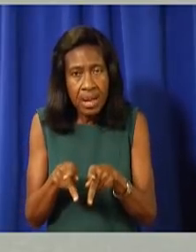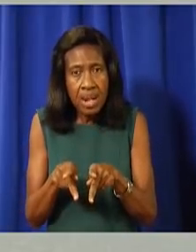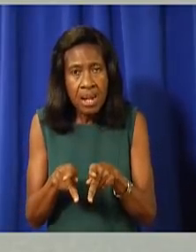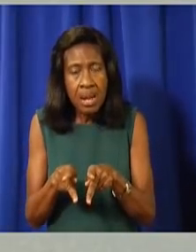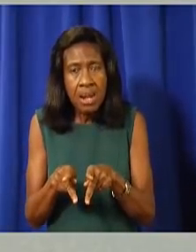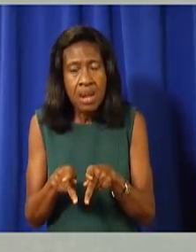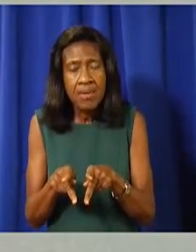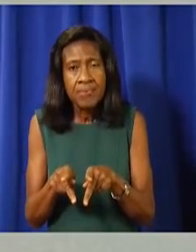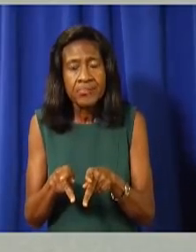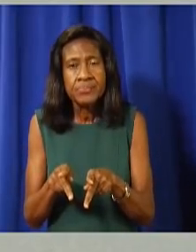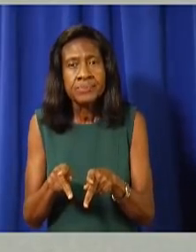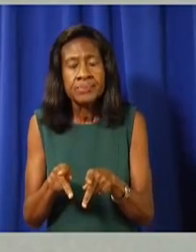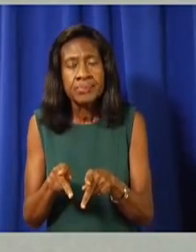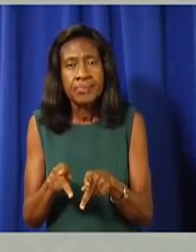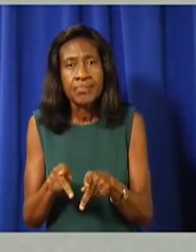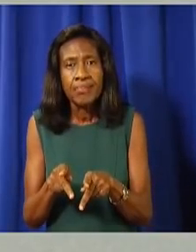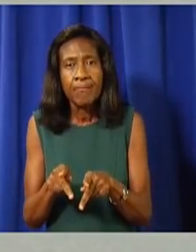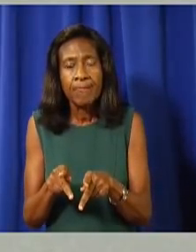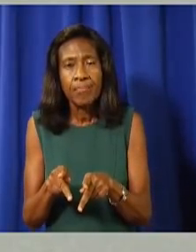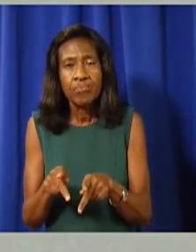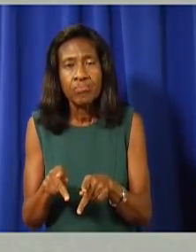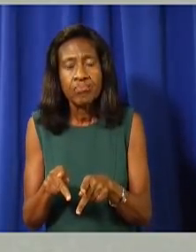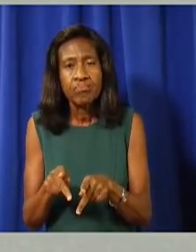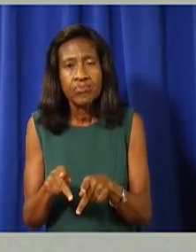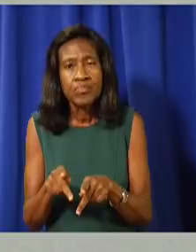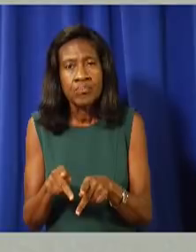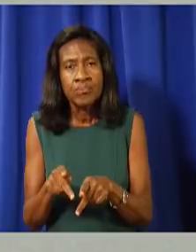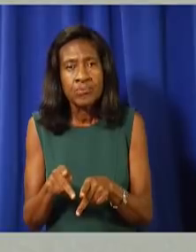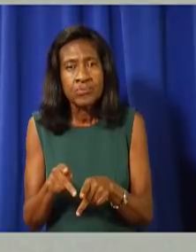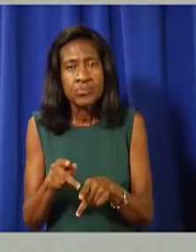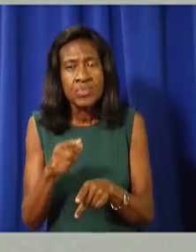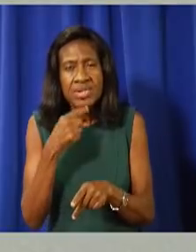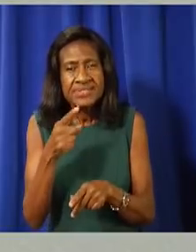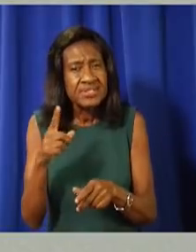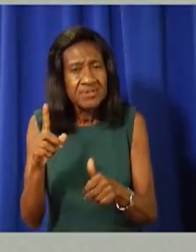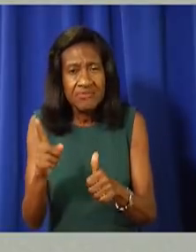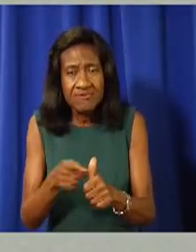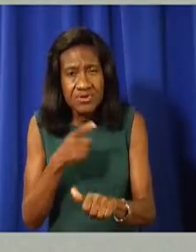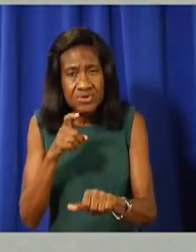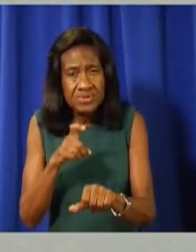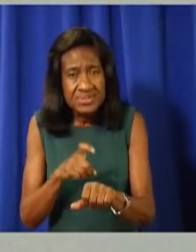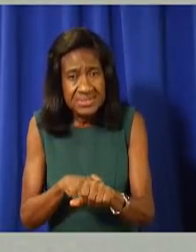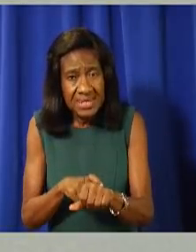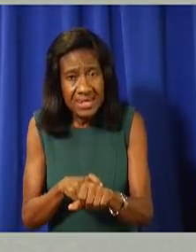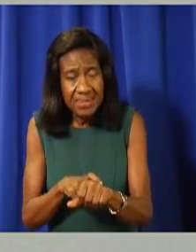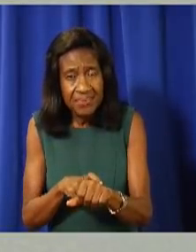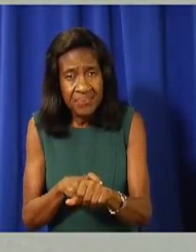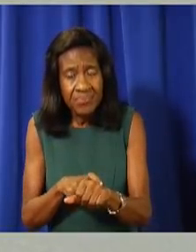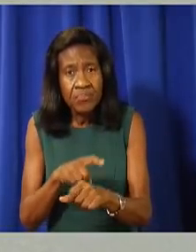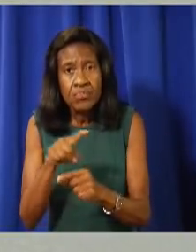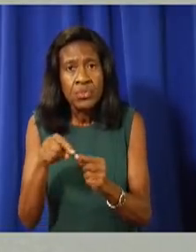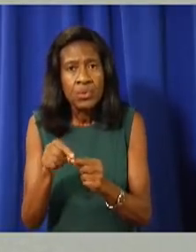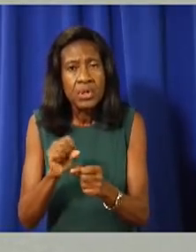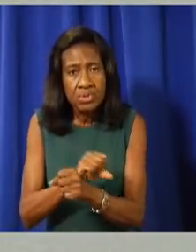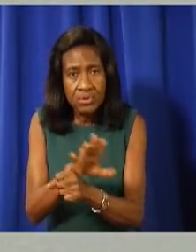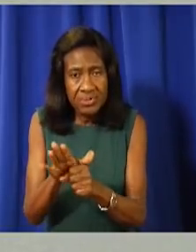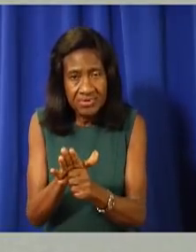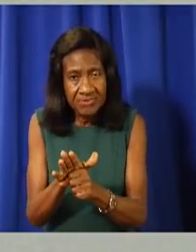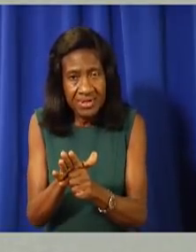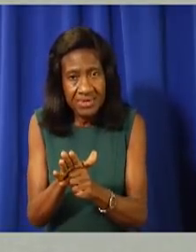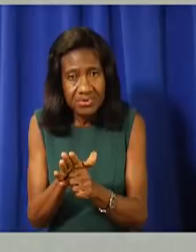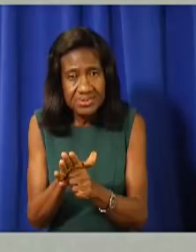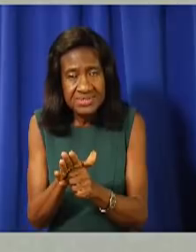We were all taken aback by the horrible way in which the first wave of COVID-19 seemingly swept away so many elderly